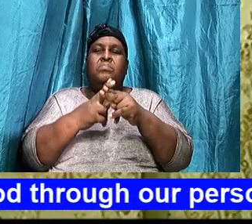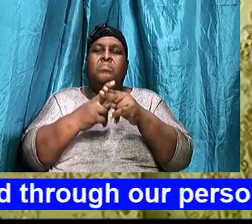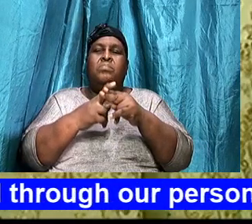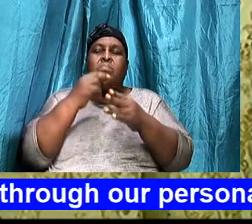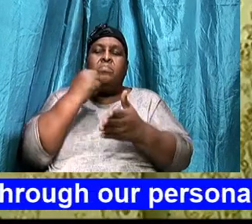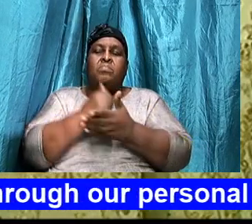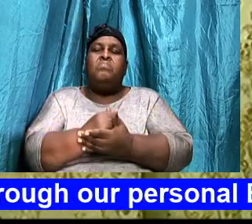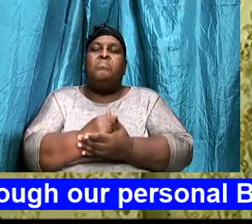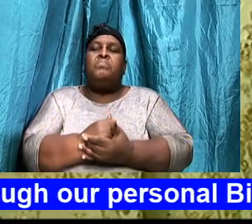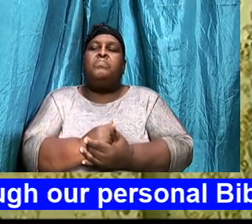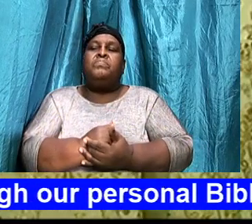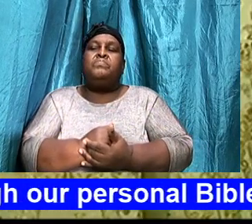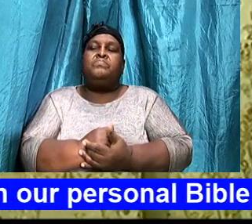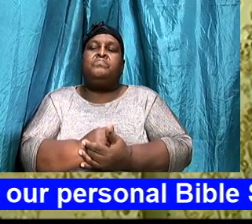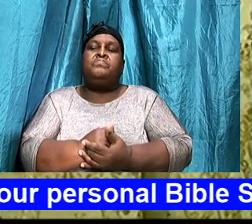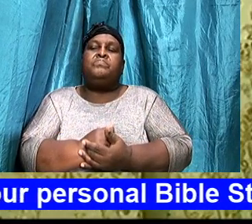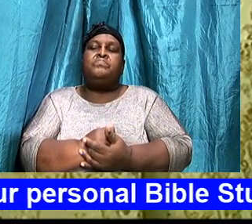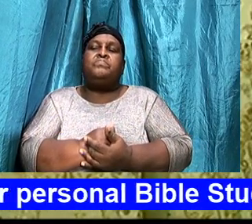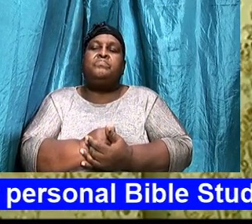Amen, And amen,